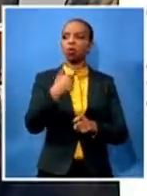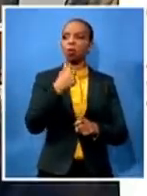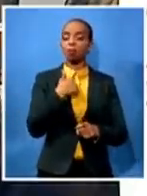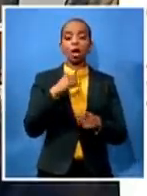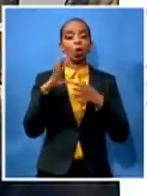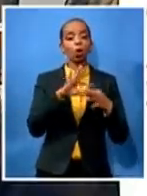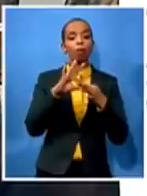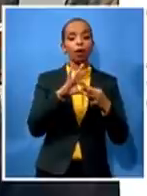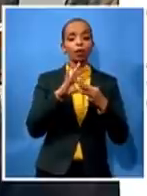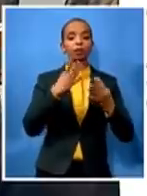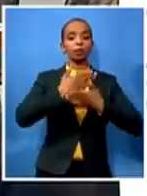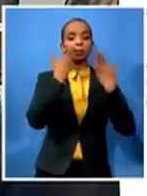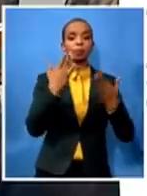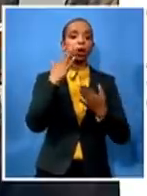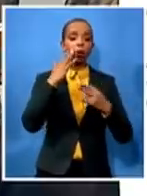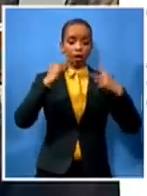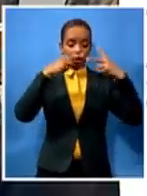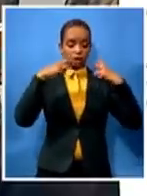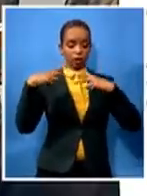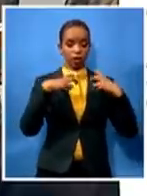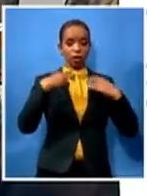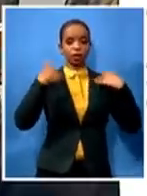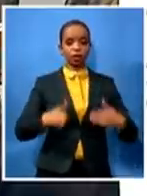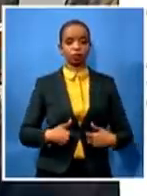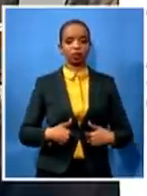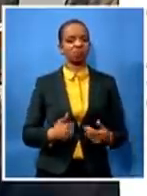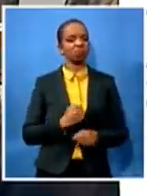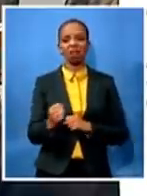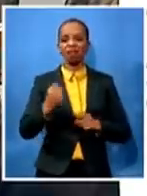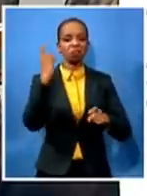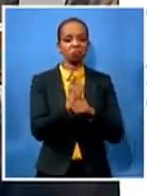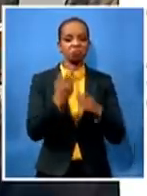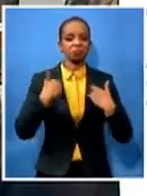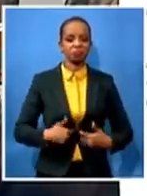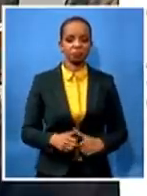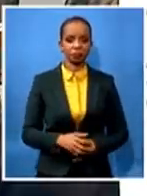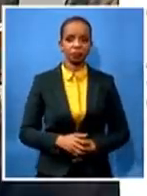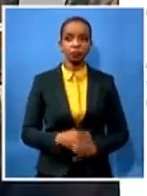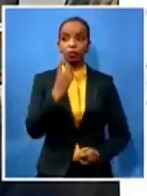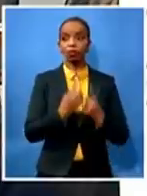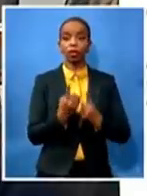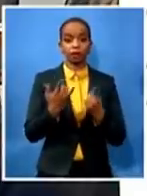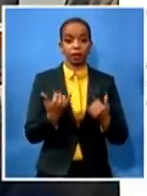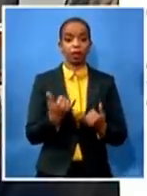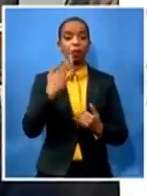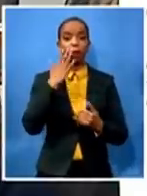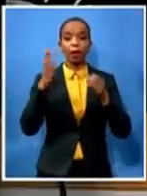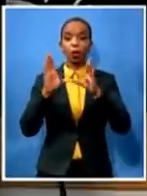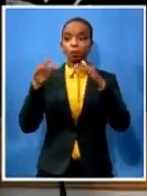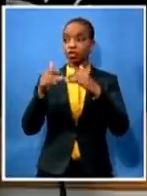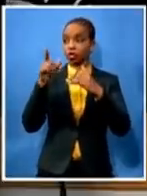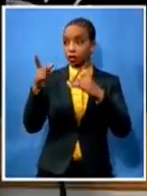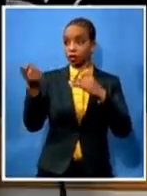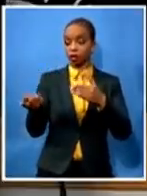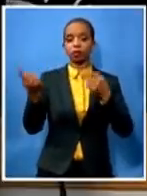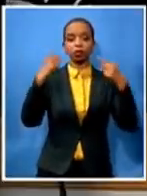even now when the commission arrived at home i stayed away from them also due to my own